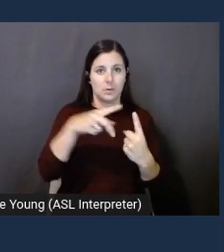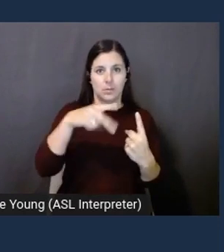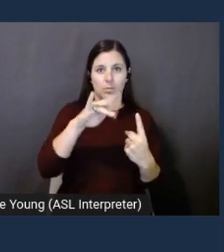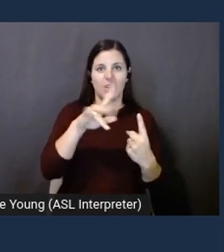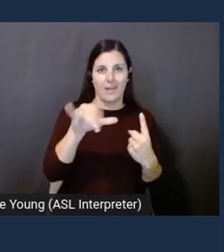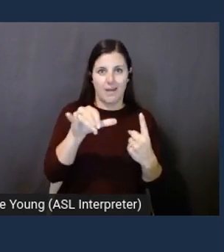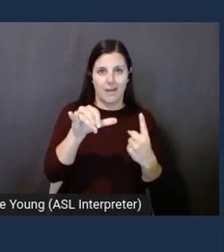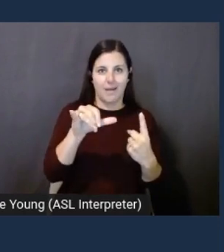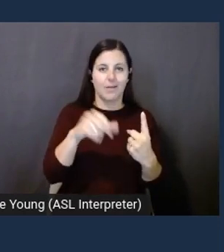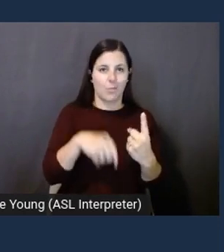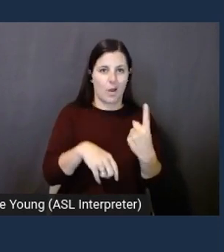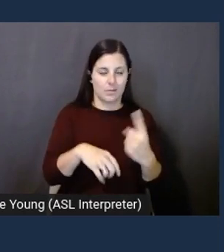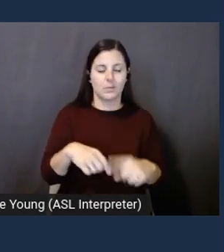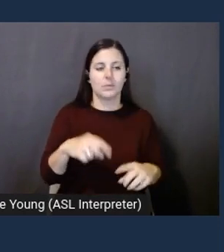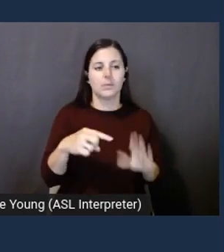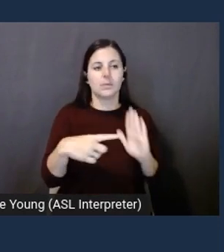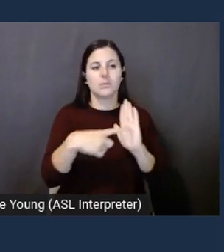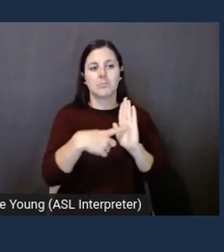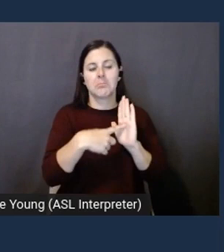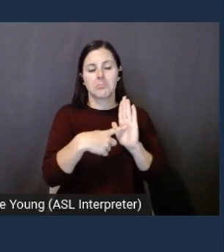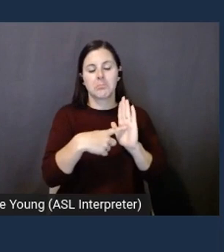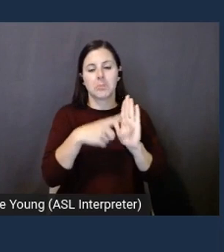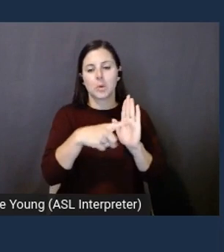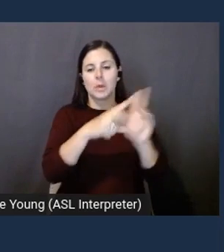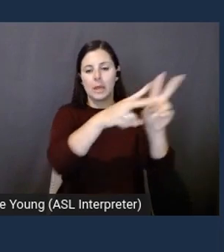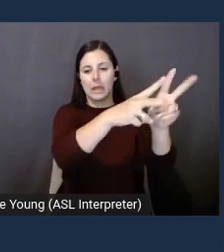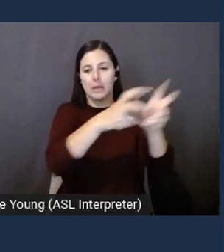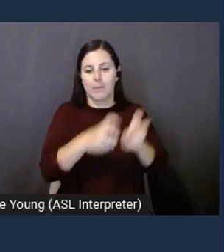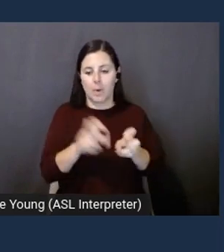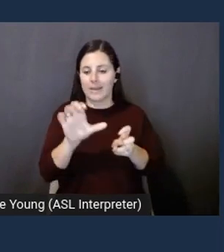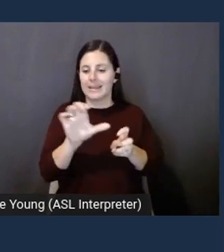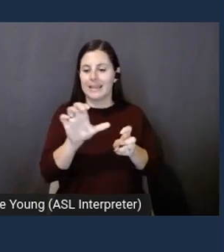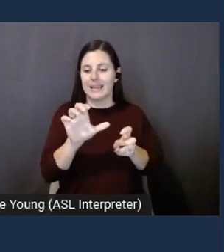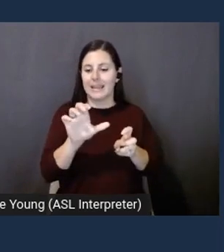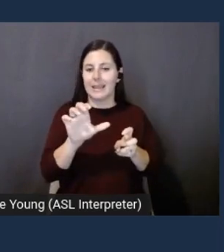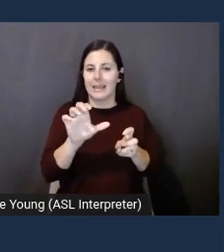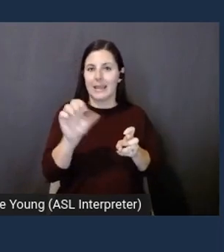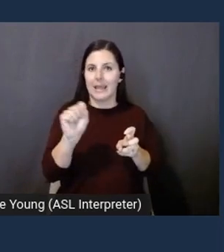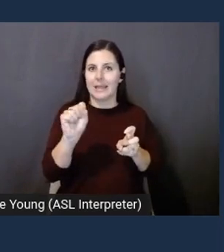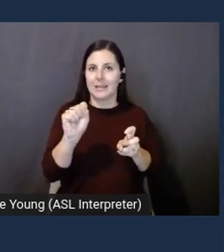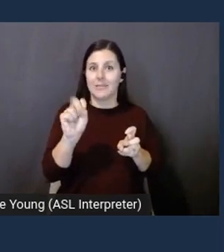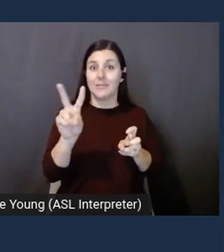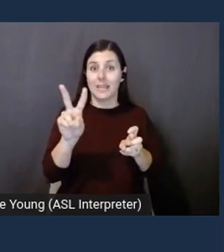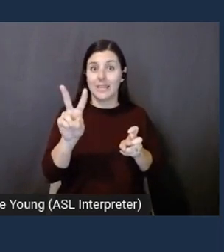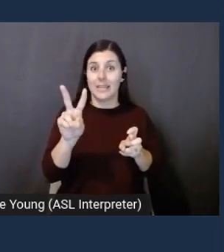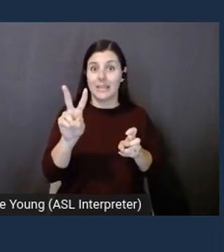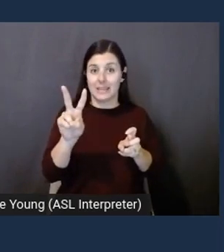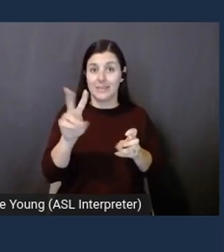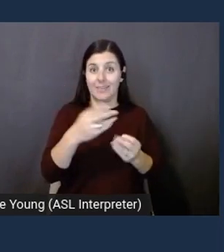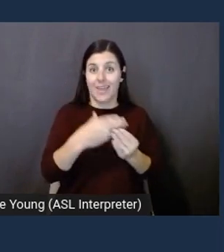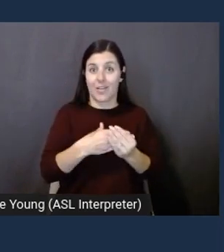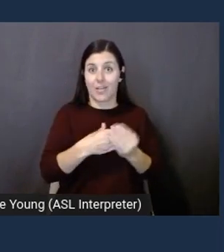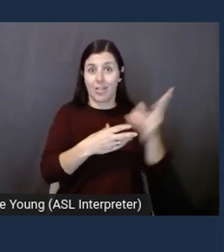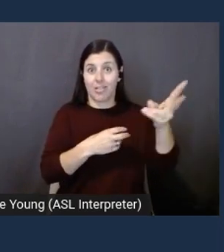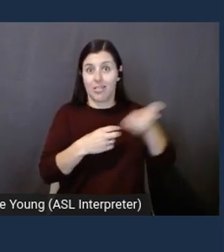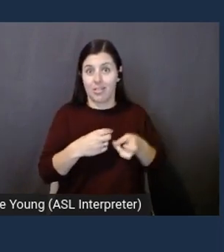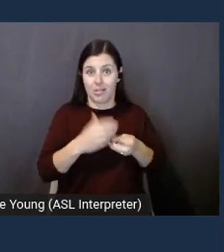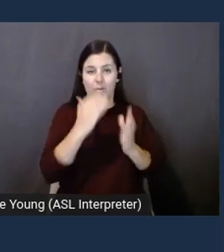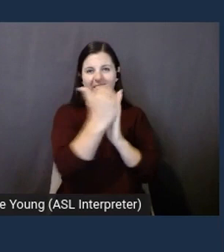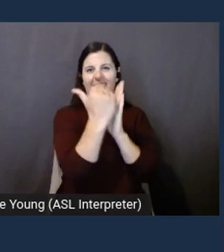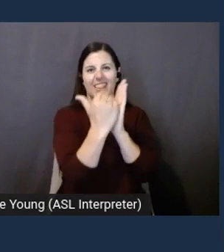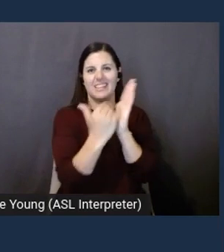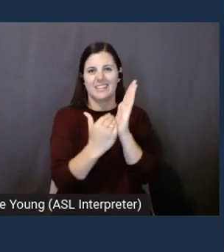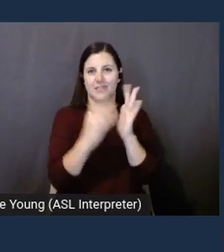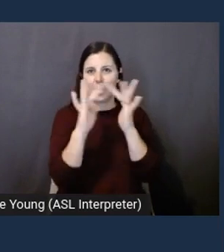can basically import a CSV file, which has your list of contacts, and the method you wish